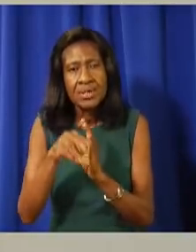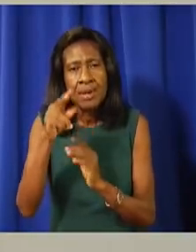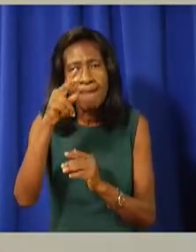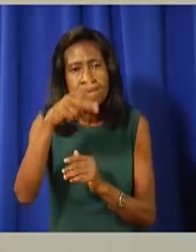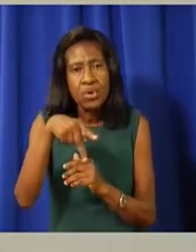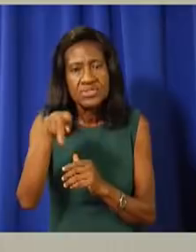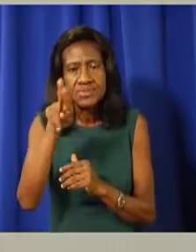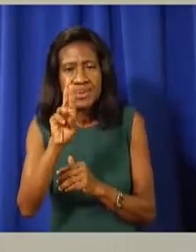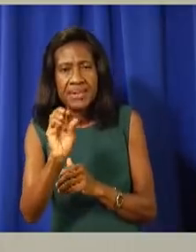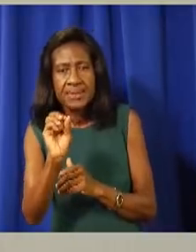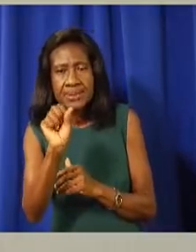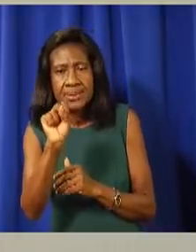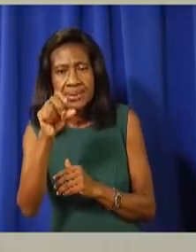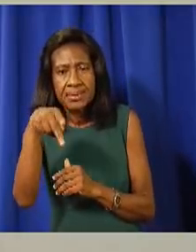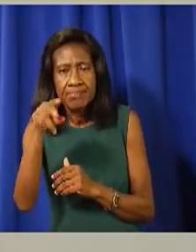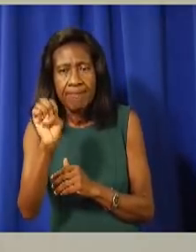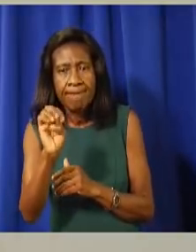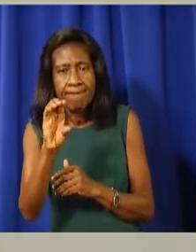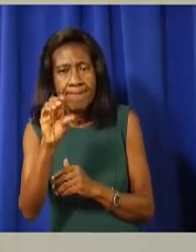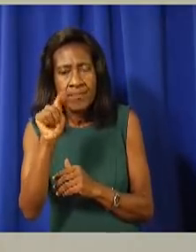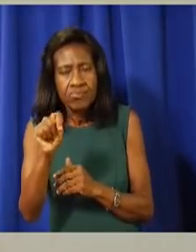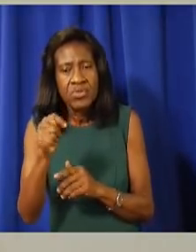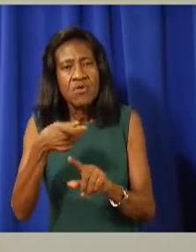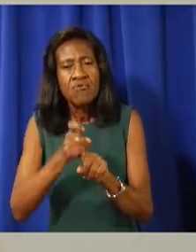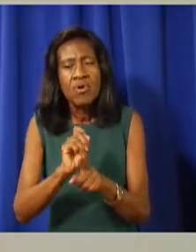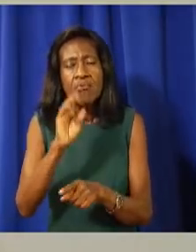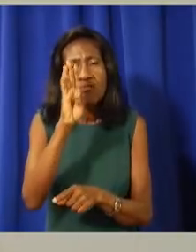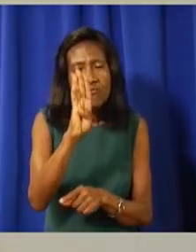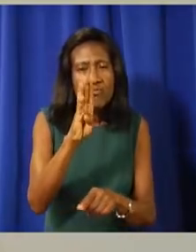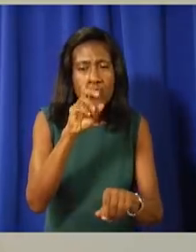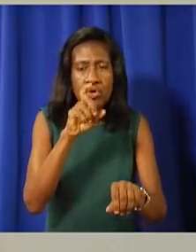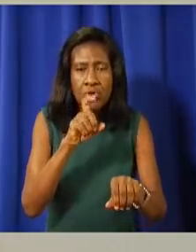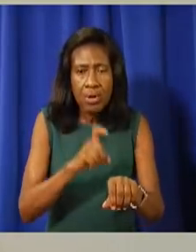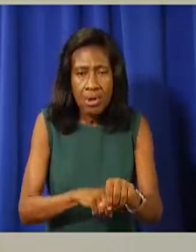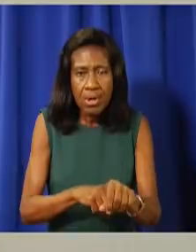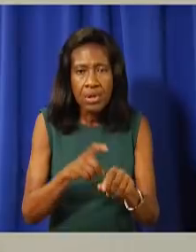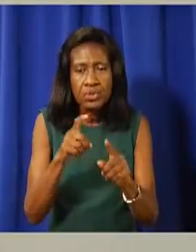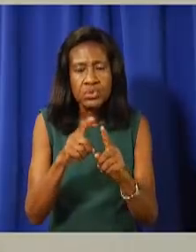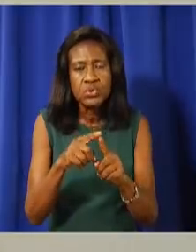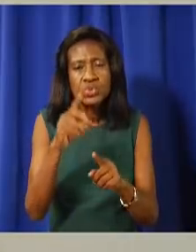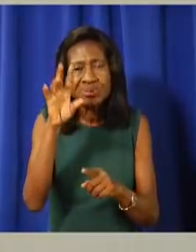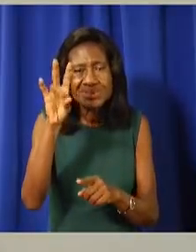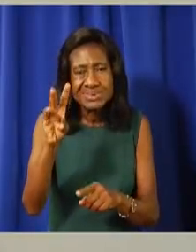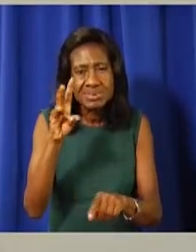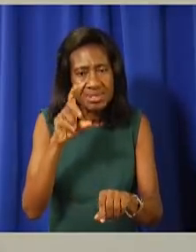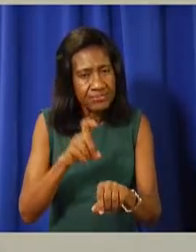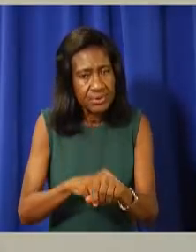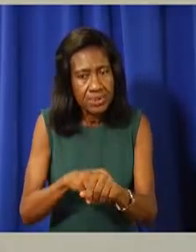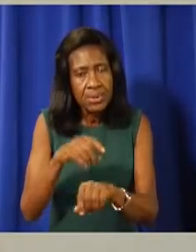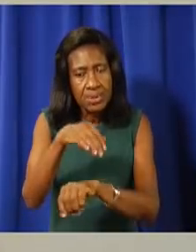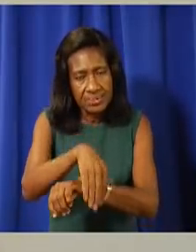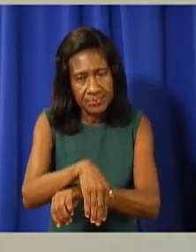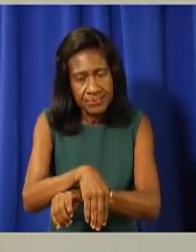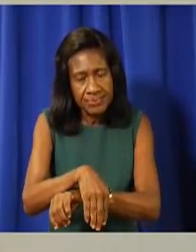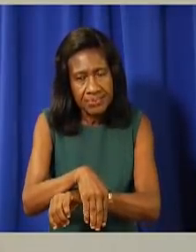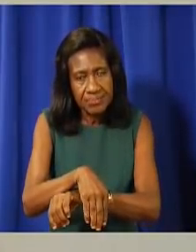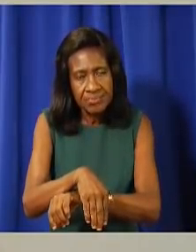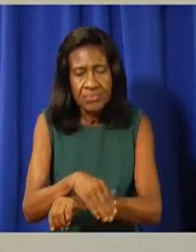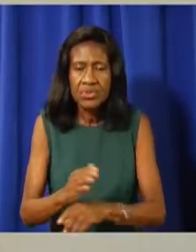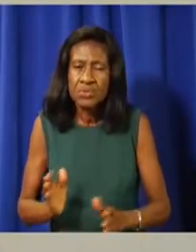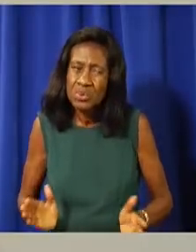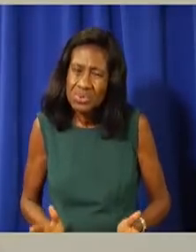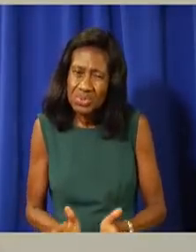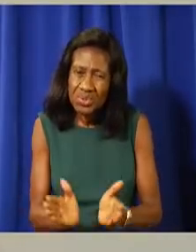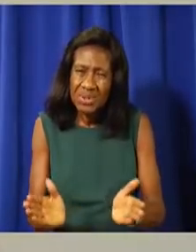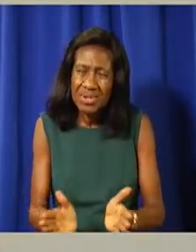clinics are being held from 4 to 7pm. Let me encourage you to please, please, if